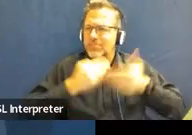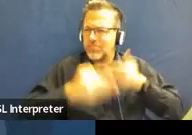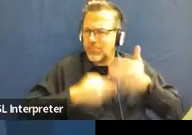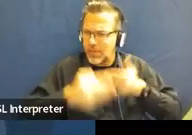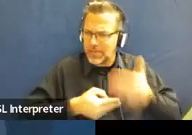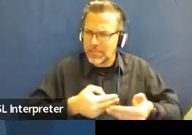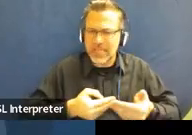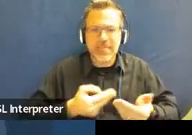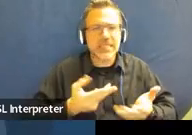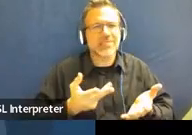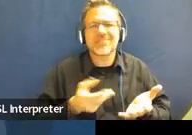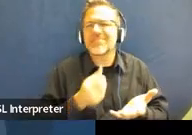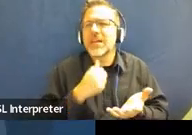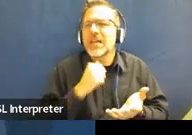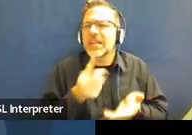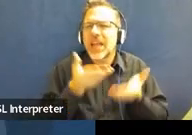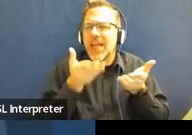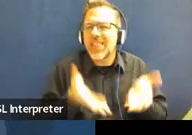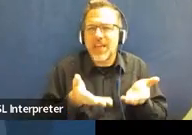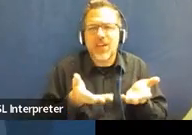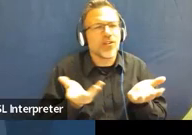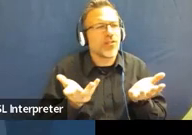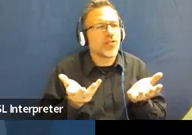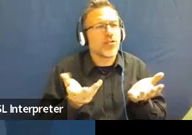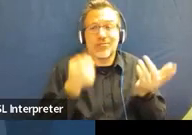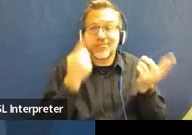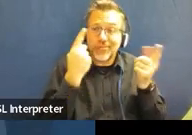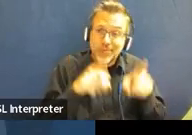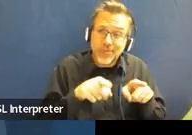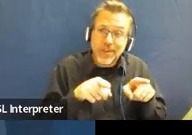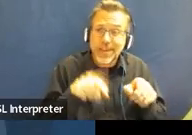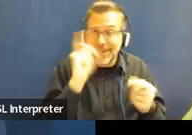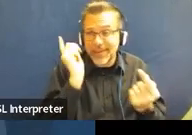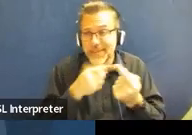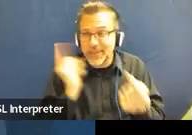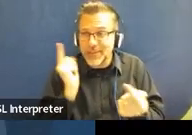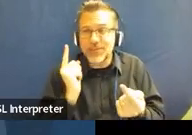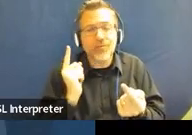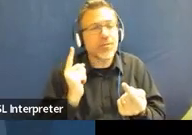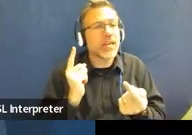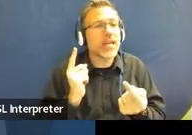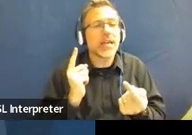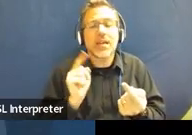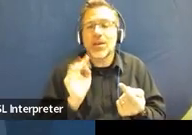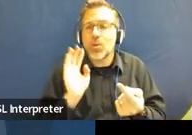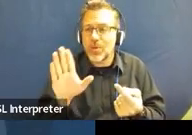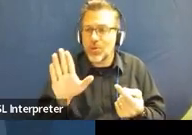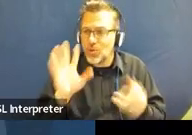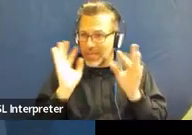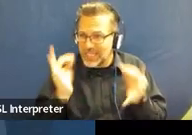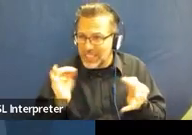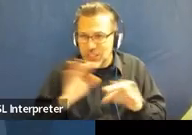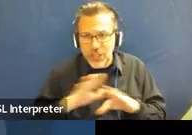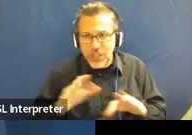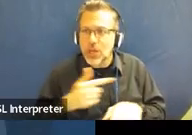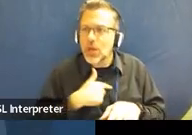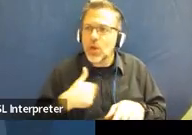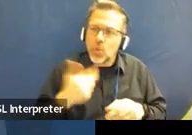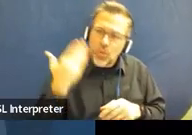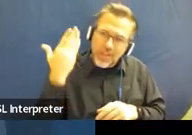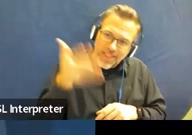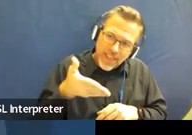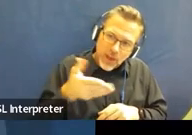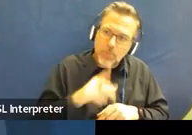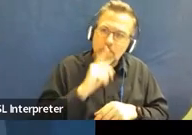you know, you know, we're not there to agree or disagree with where you landed necessarily. We are there to make sure that you